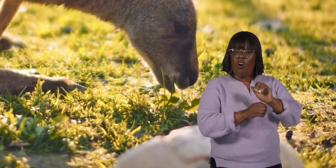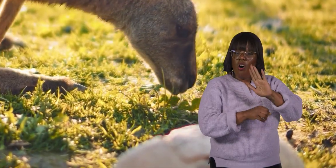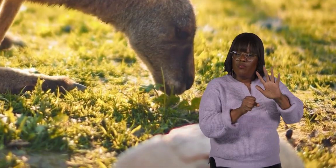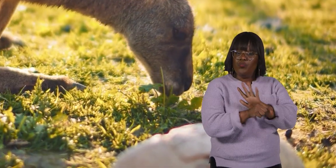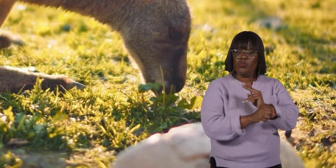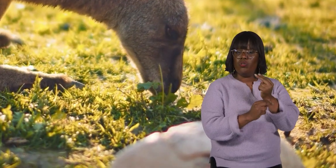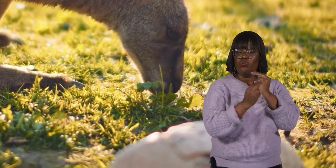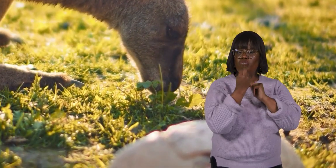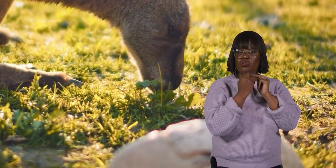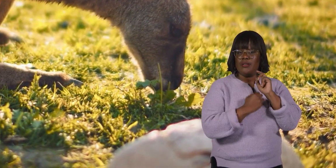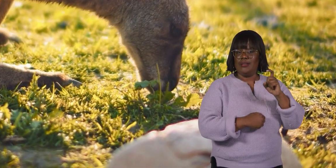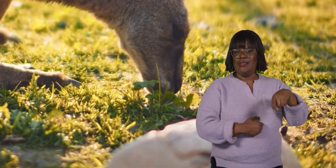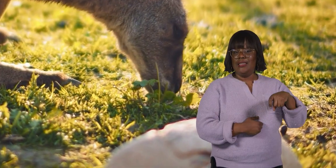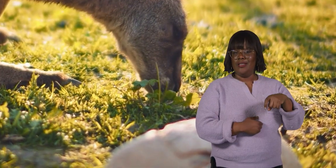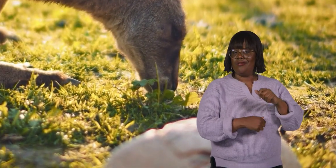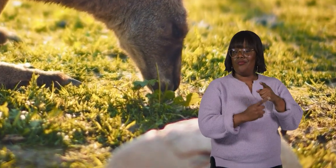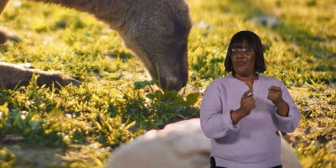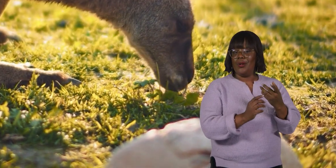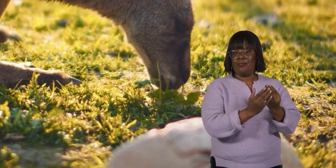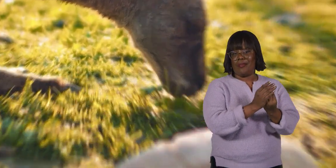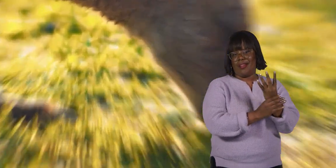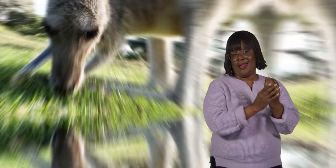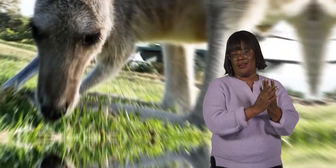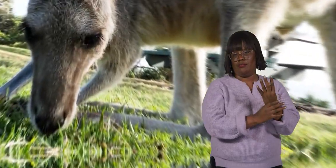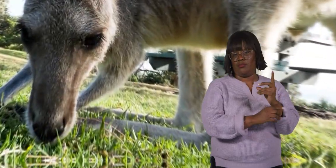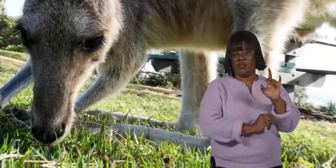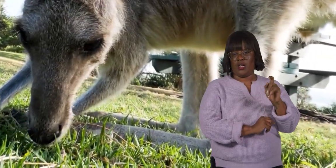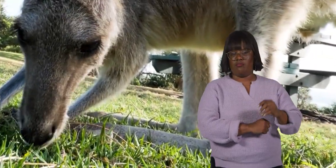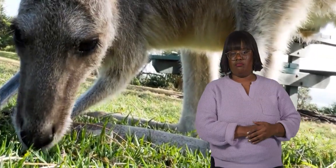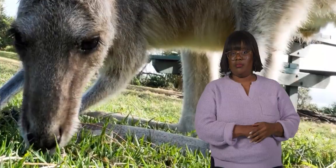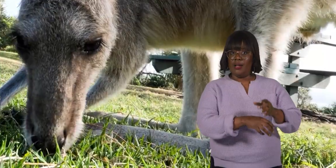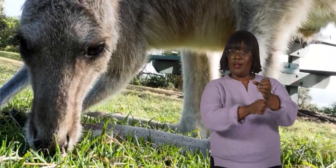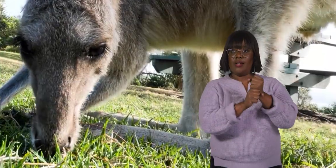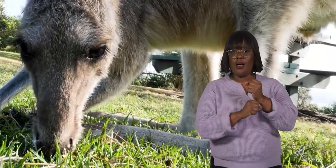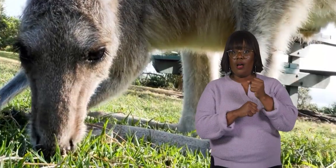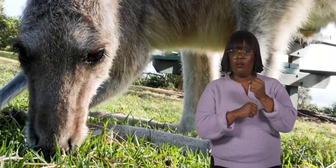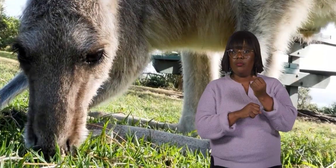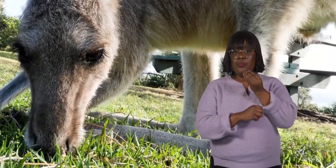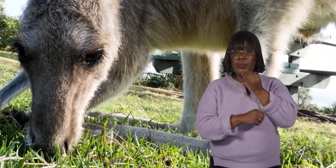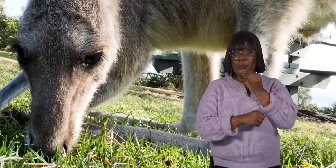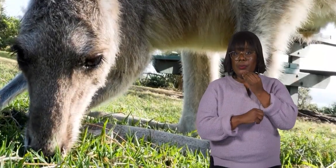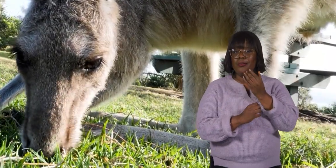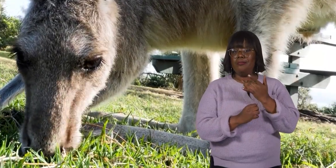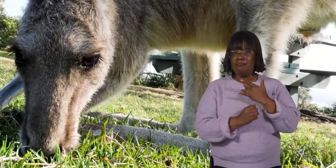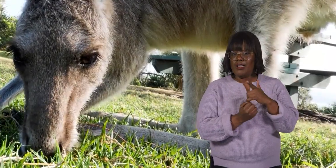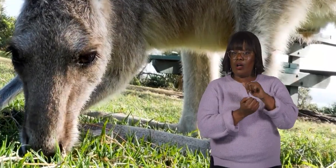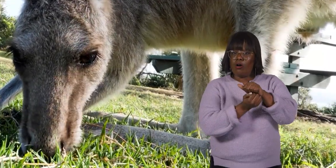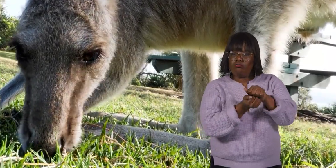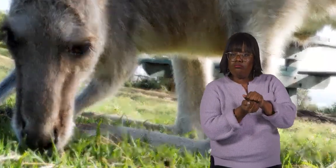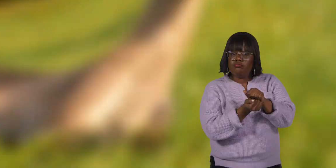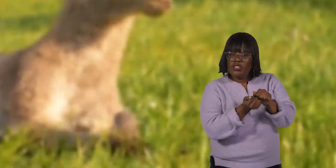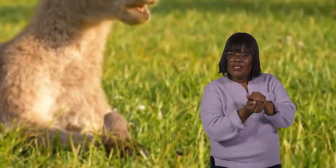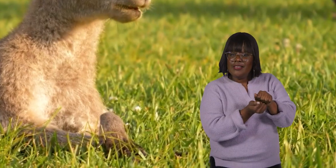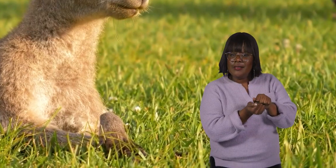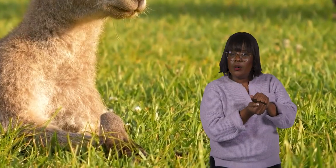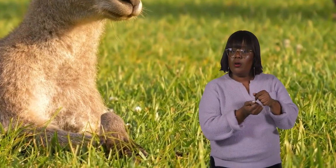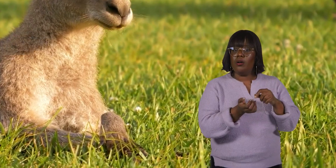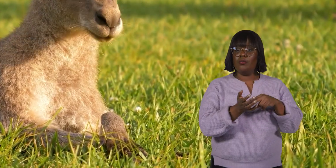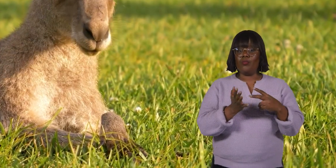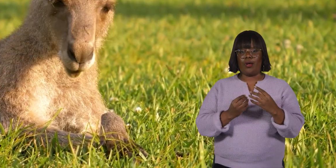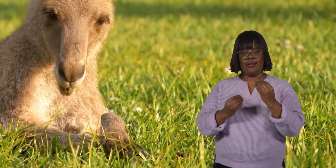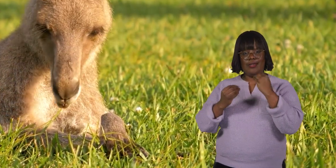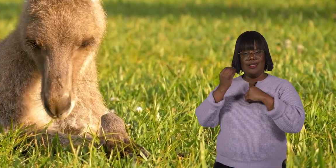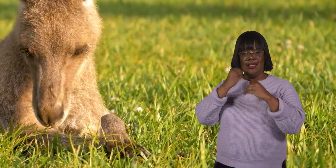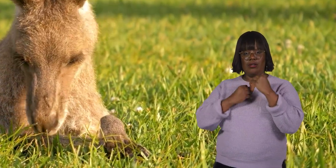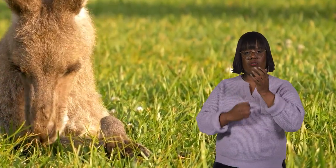all the nutrients they need from their plant-based diet. To get food, kangaroos spend a lot of time grazing, which means